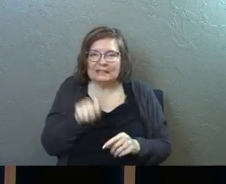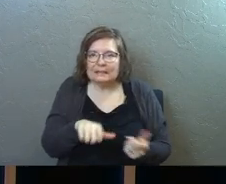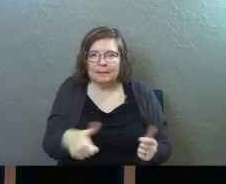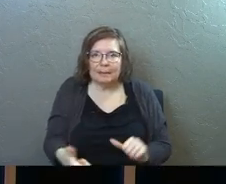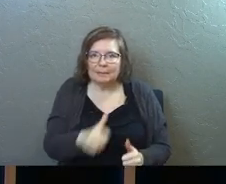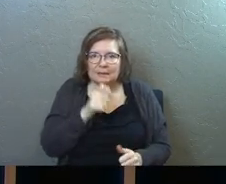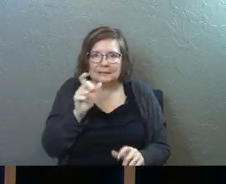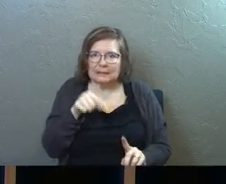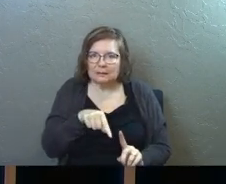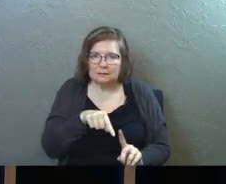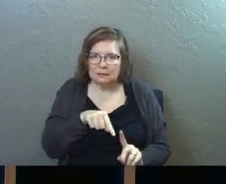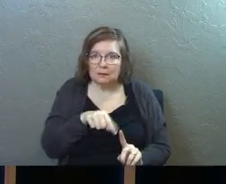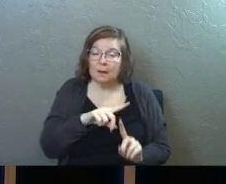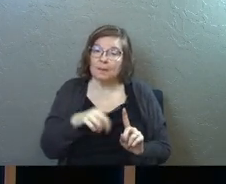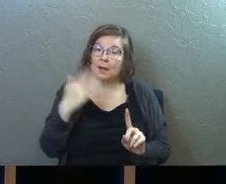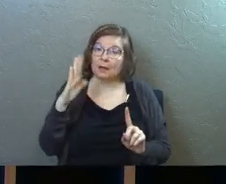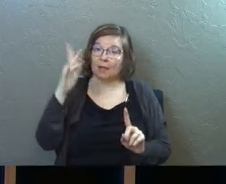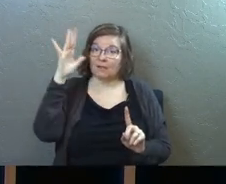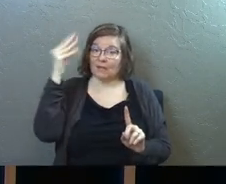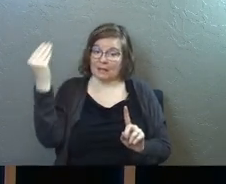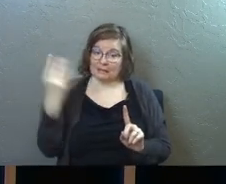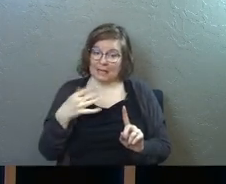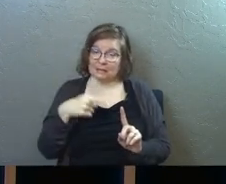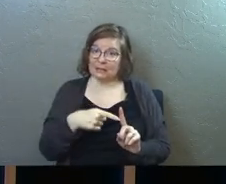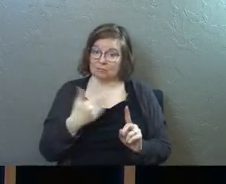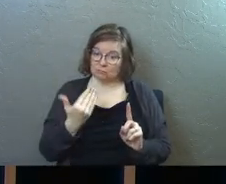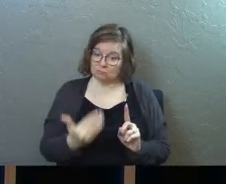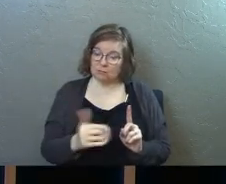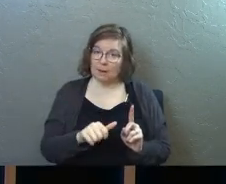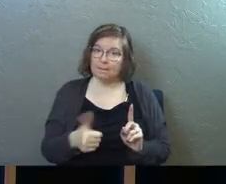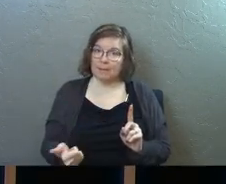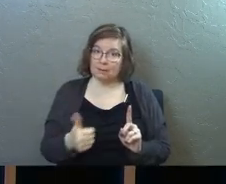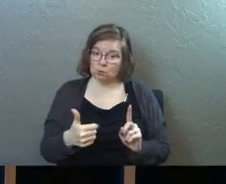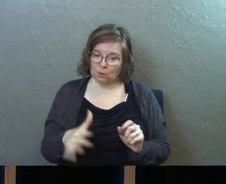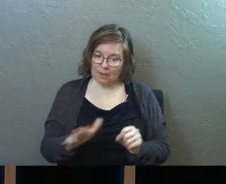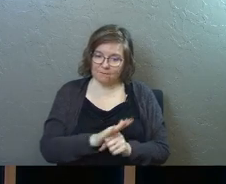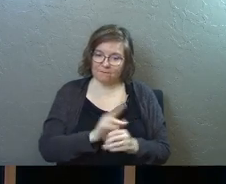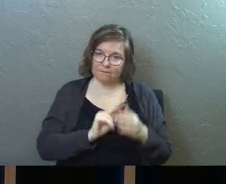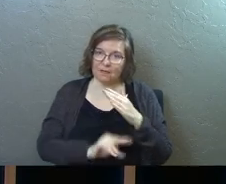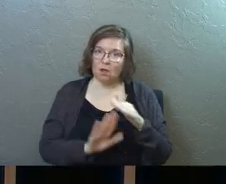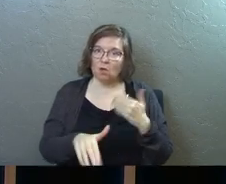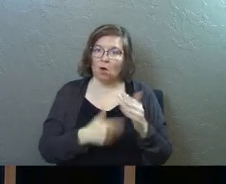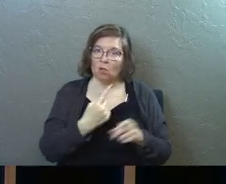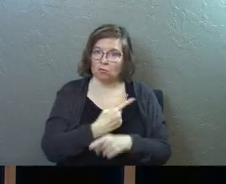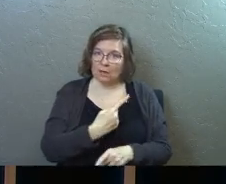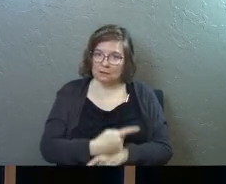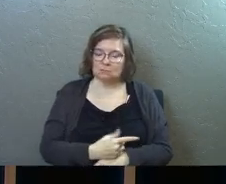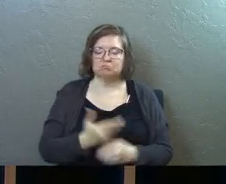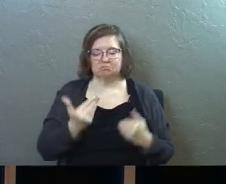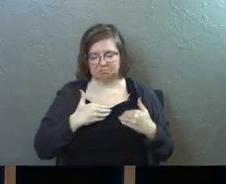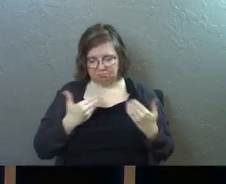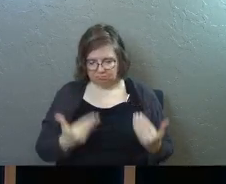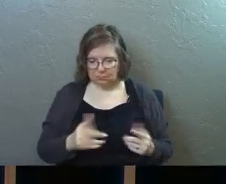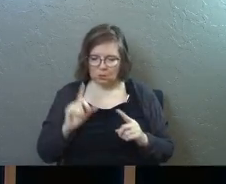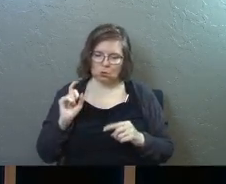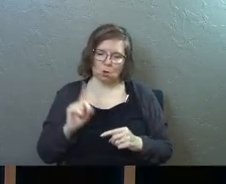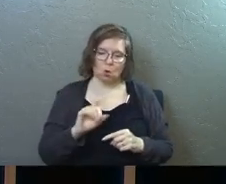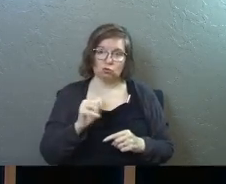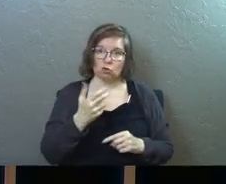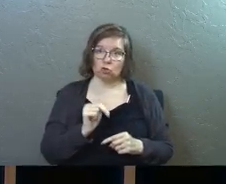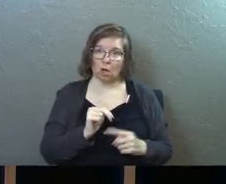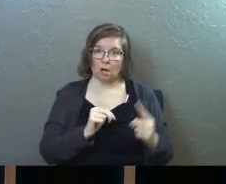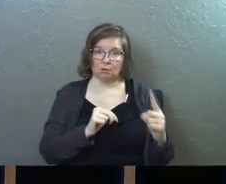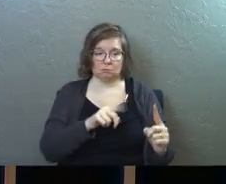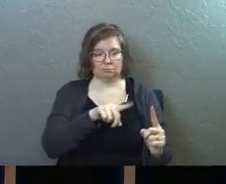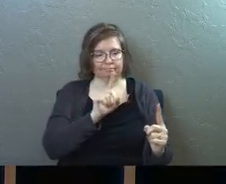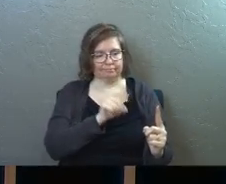need to get baptized but God the father tells him to get baptized so he can fulfill all righteousness and so he goes to John and says